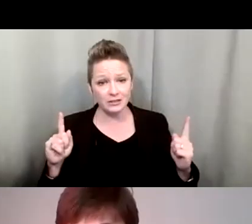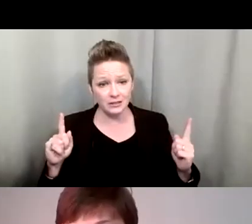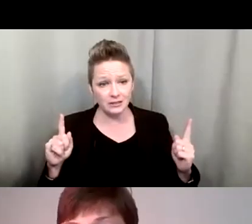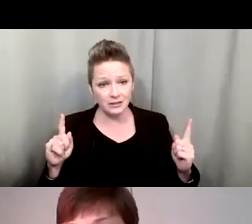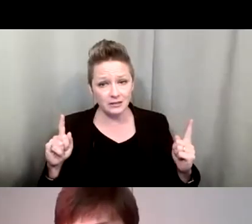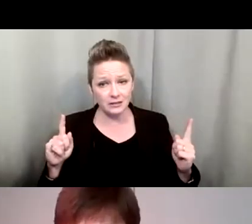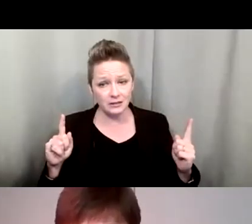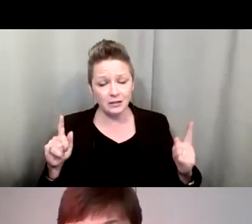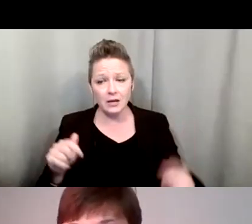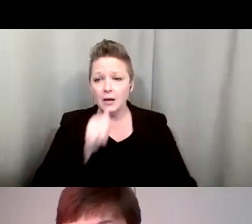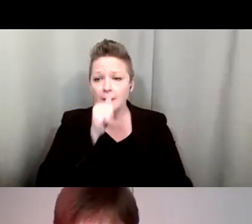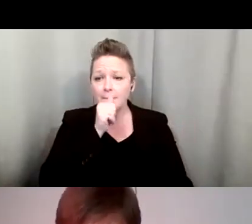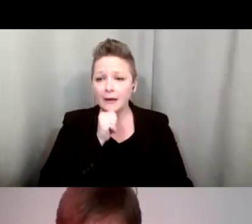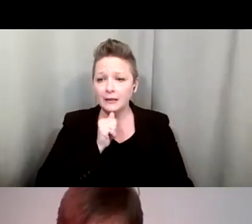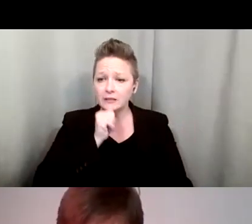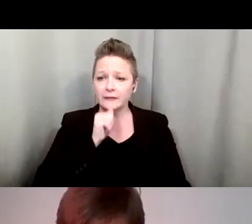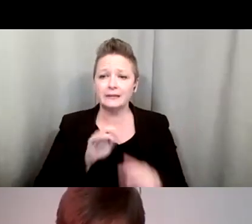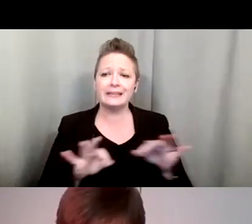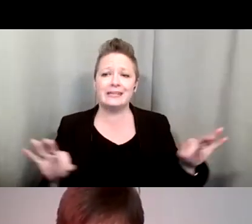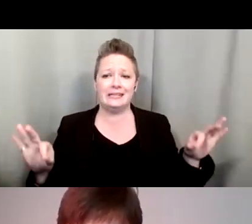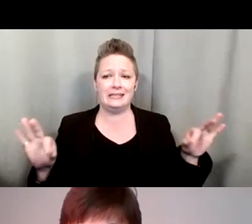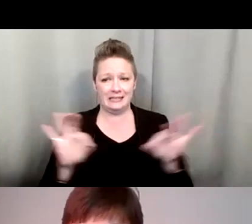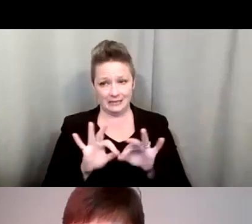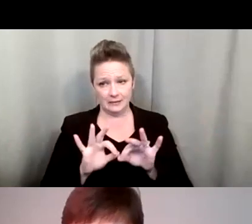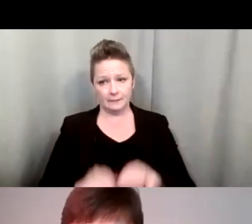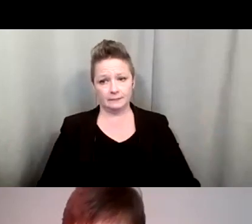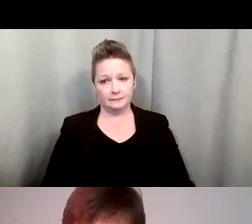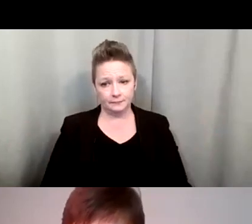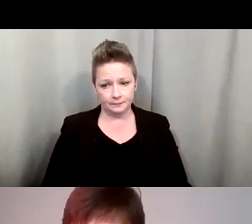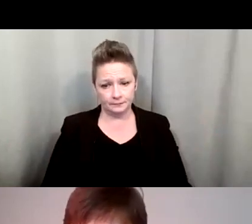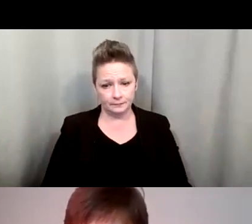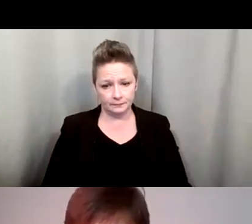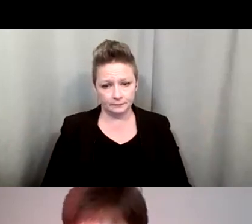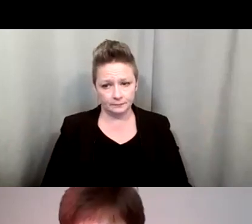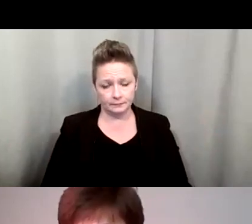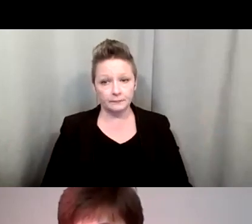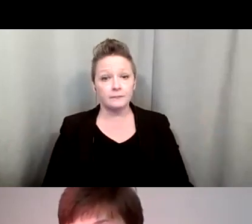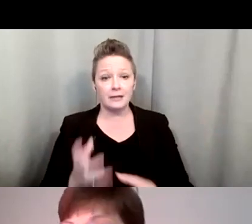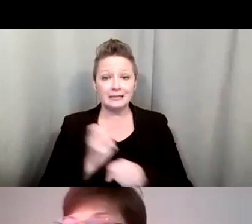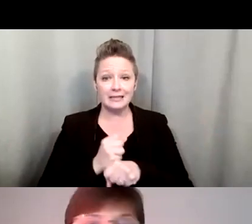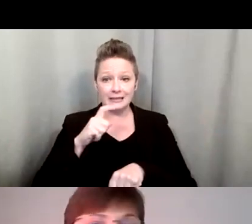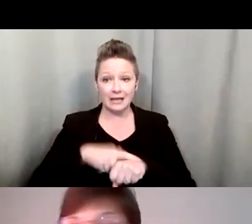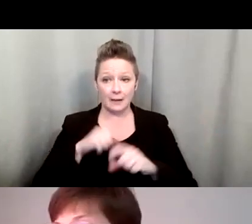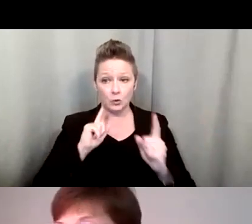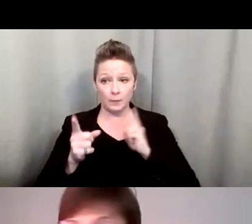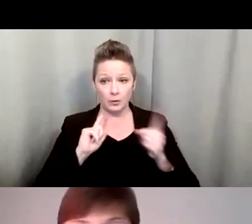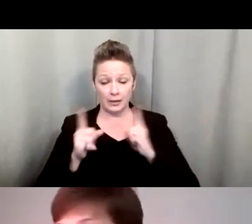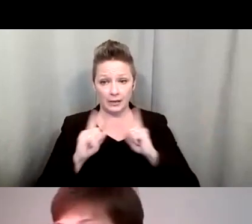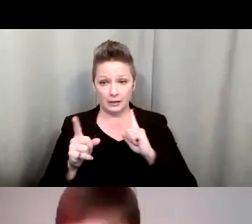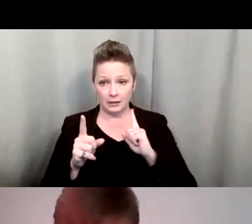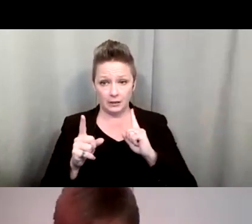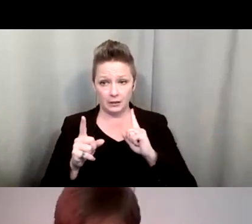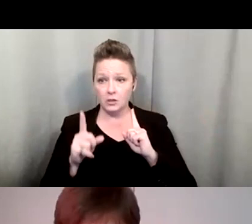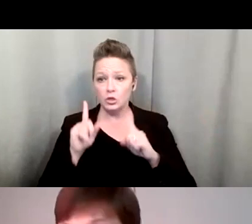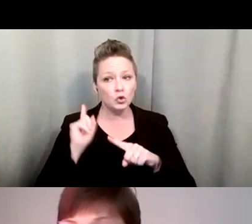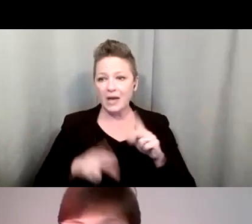Patient is very, very important because it takes time to communicate. This is not something that you can